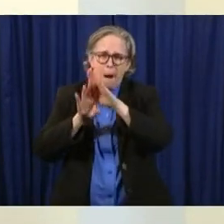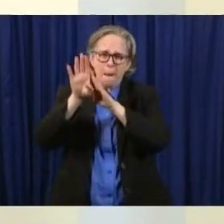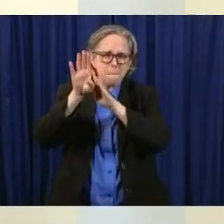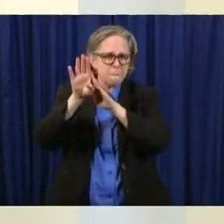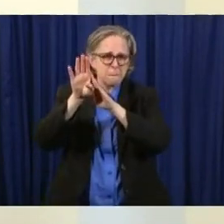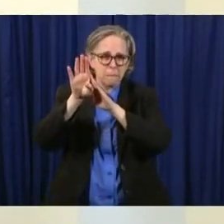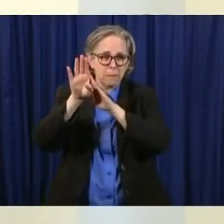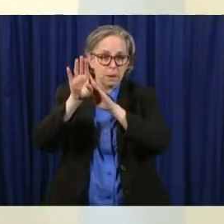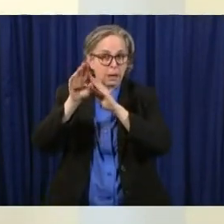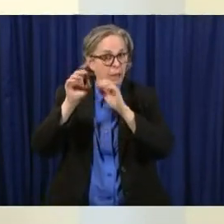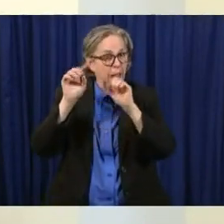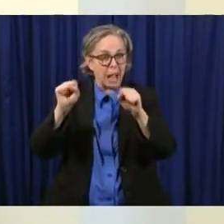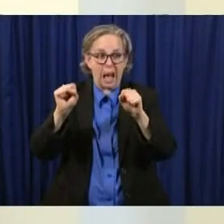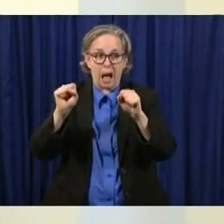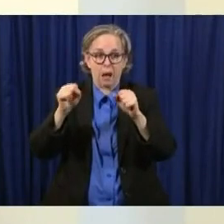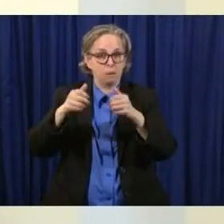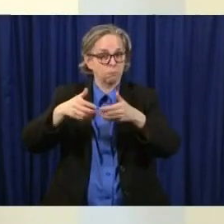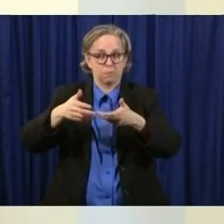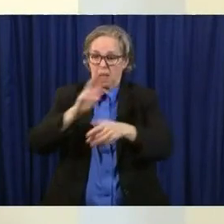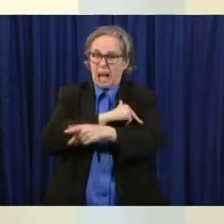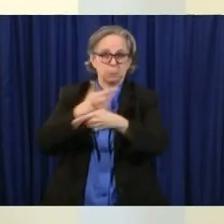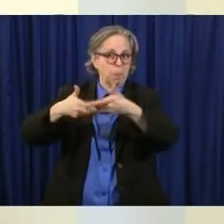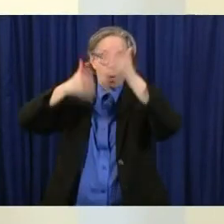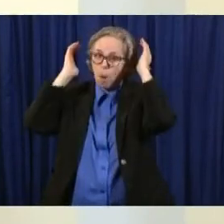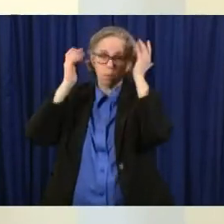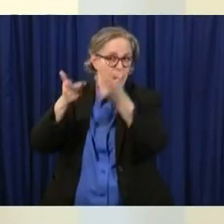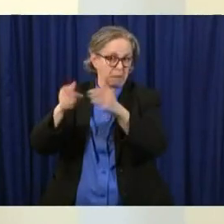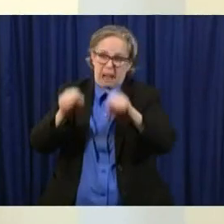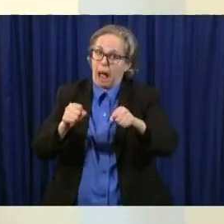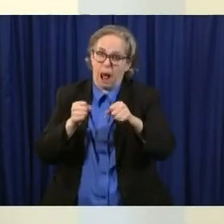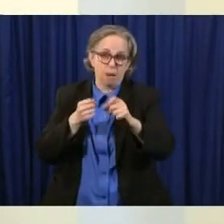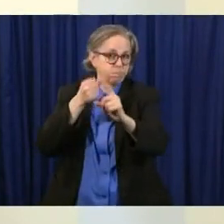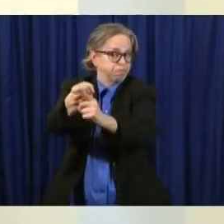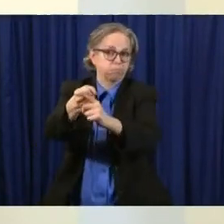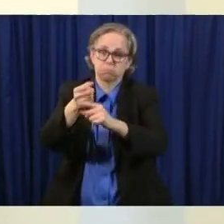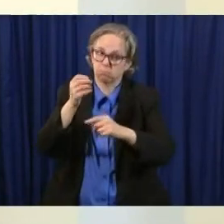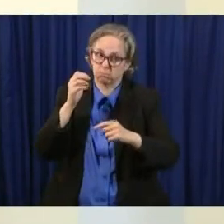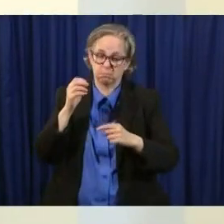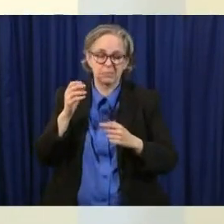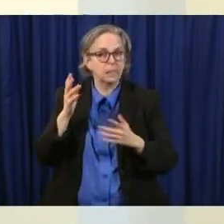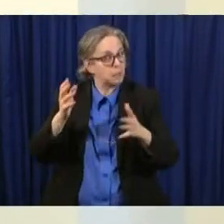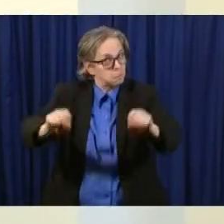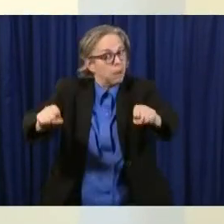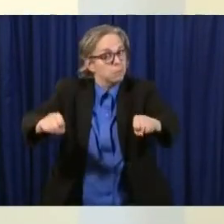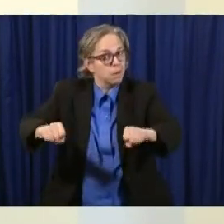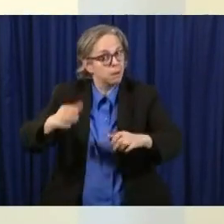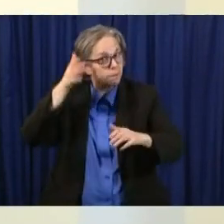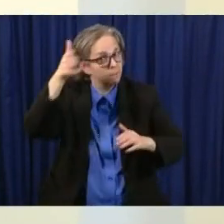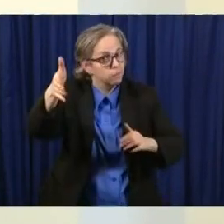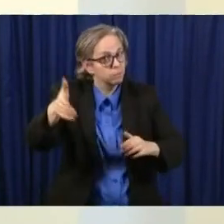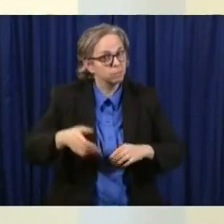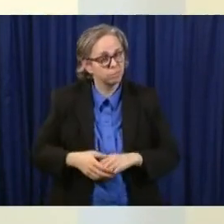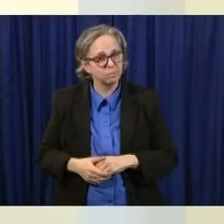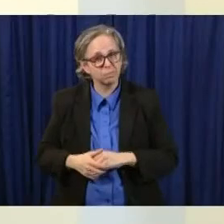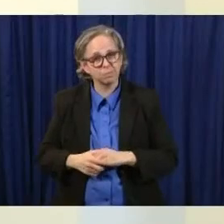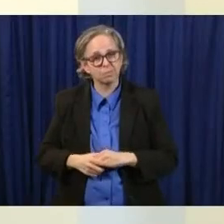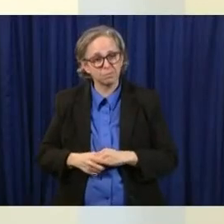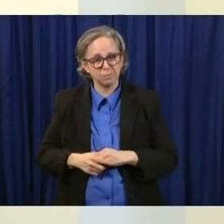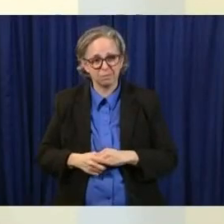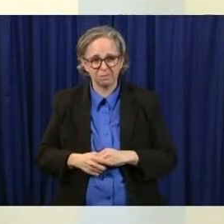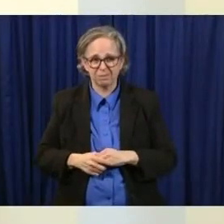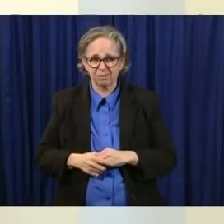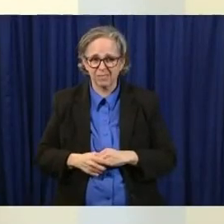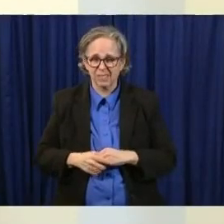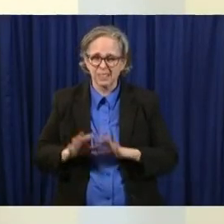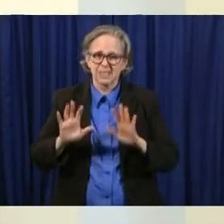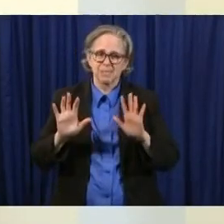workers and our systems so you know this really is finding and again i i give our governor and our team so much